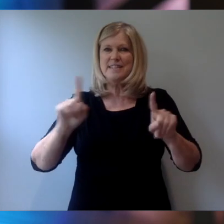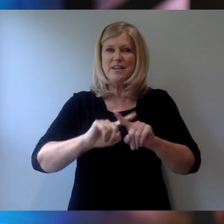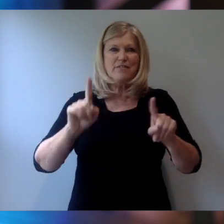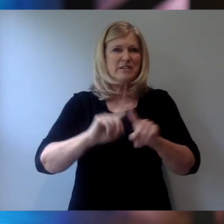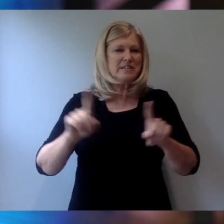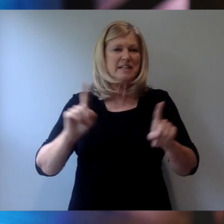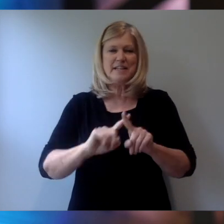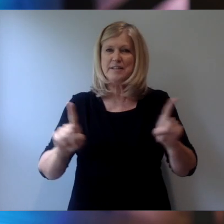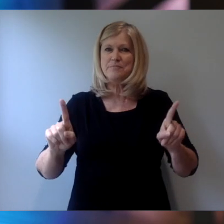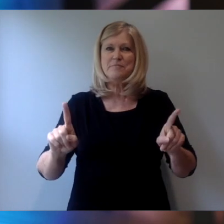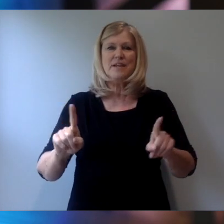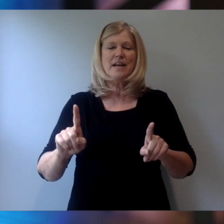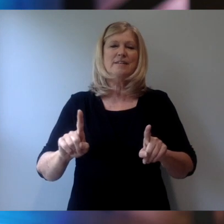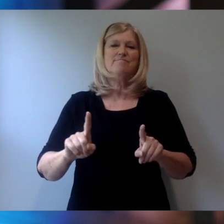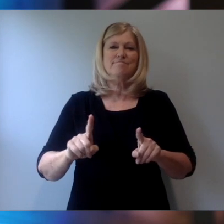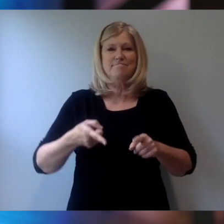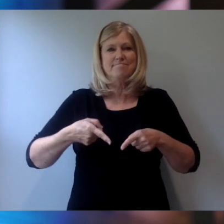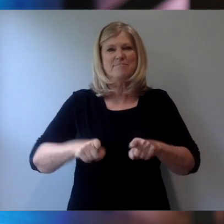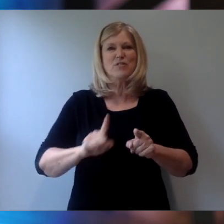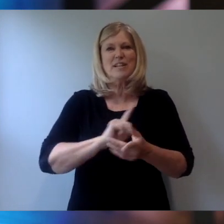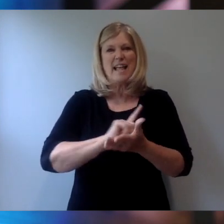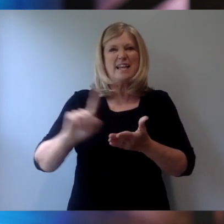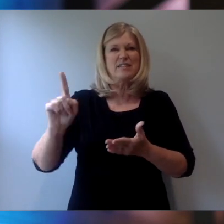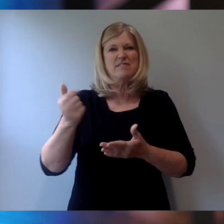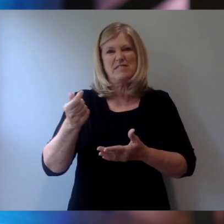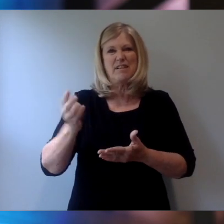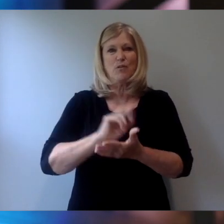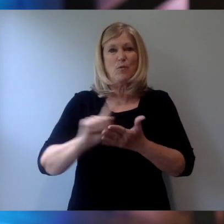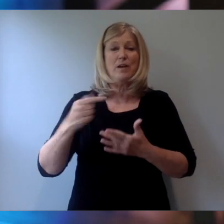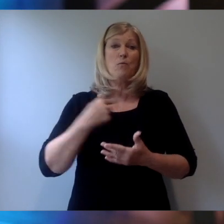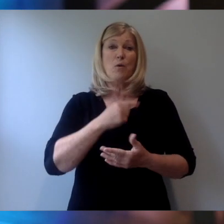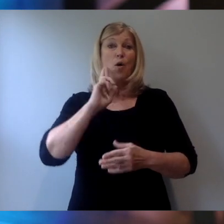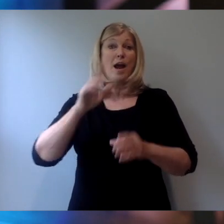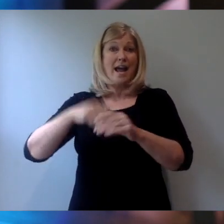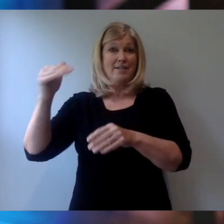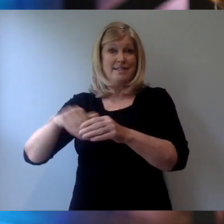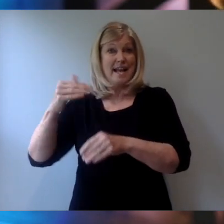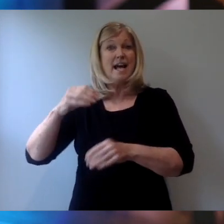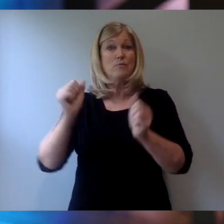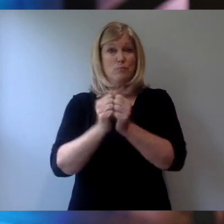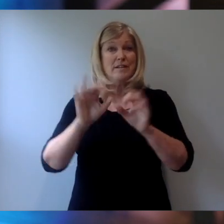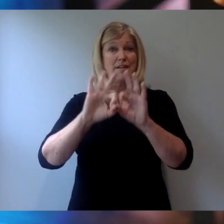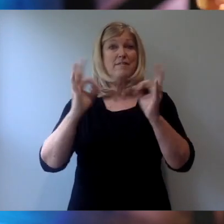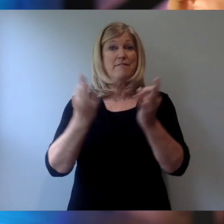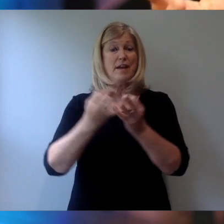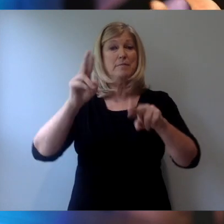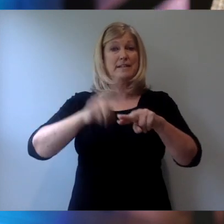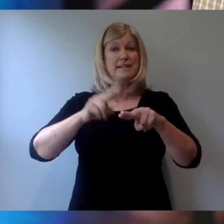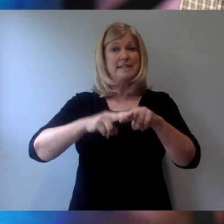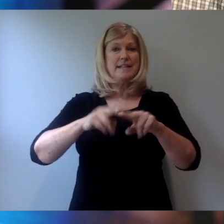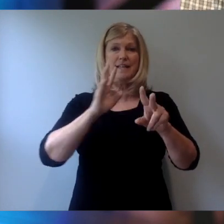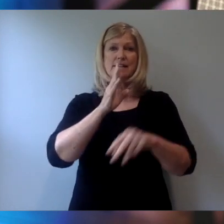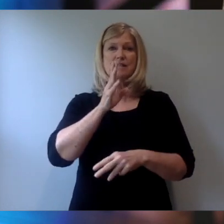over the last several weeks. We were outside with some family the other day, sitting outside and just talking.